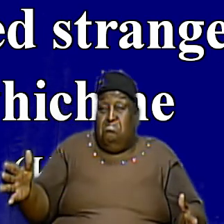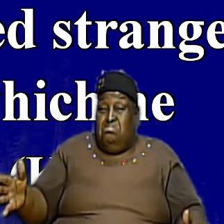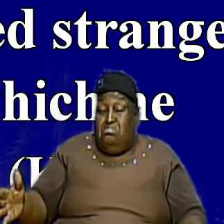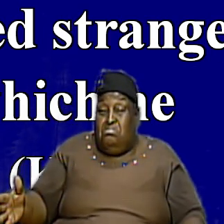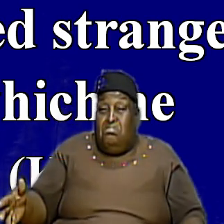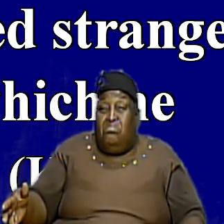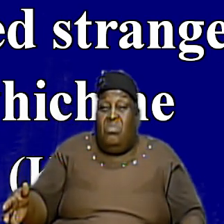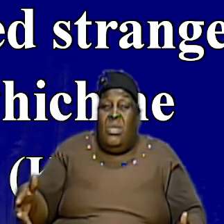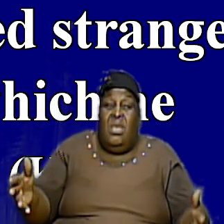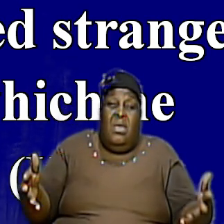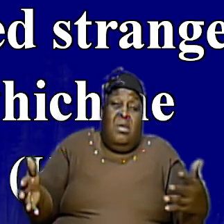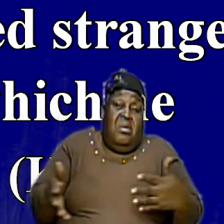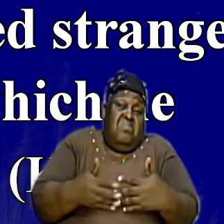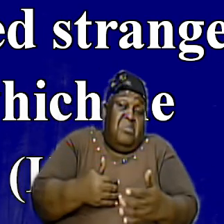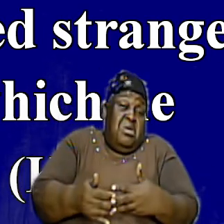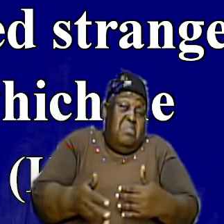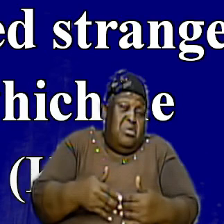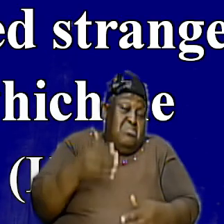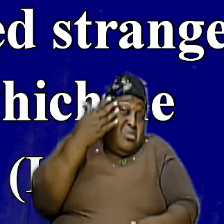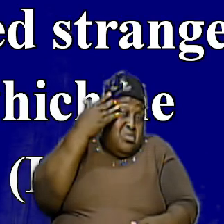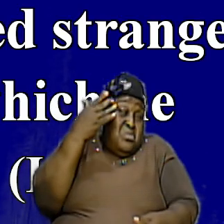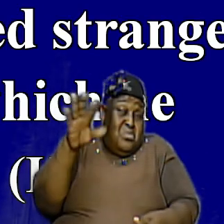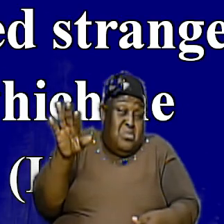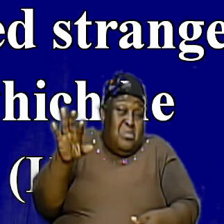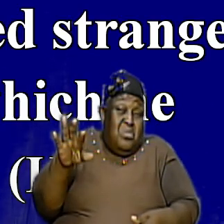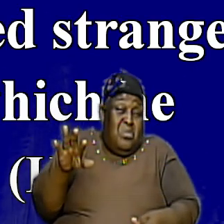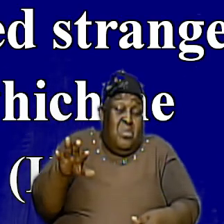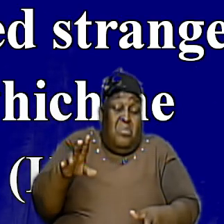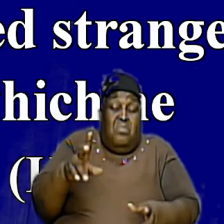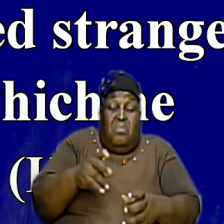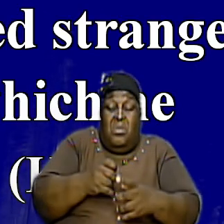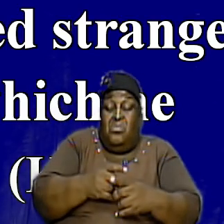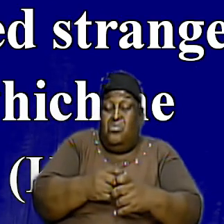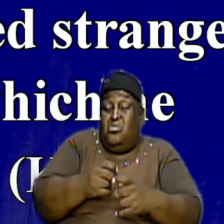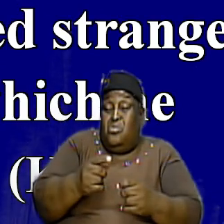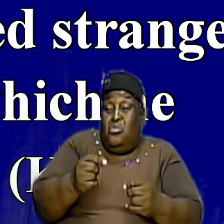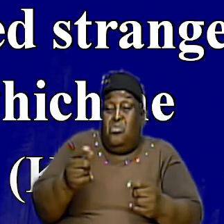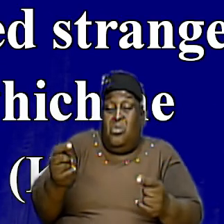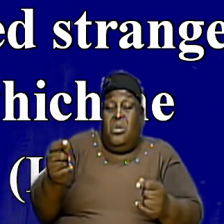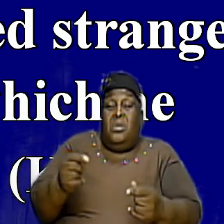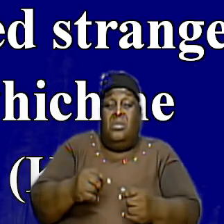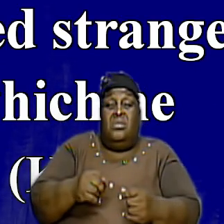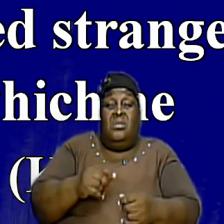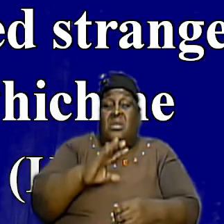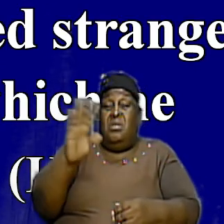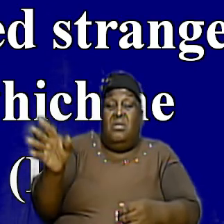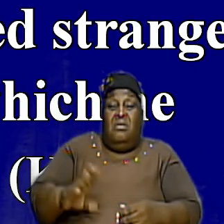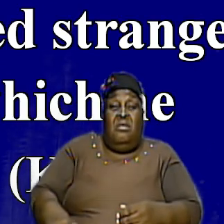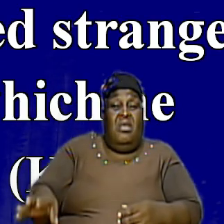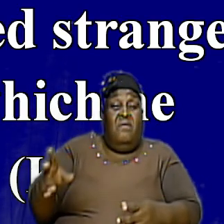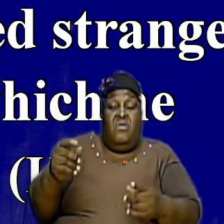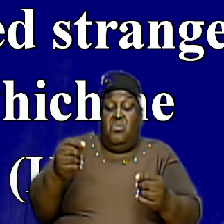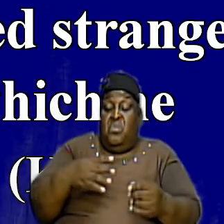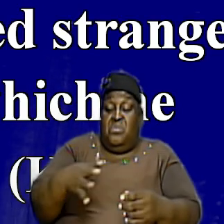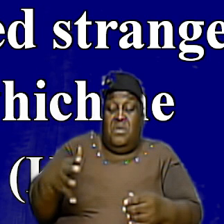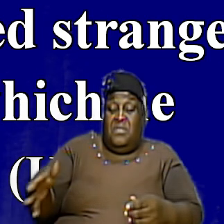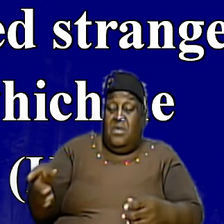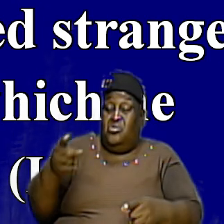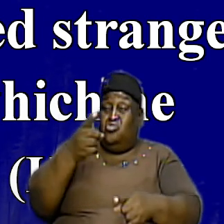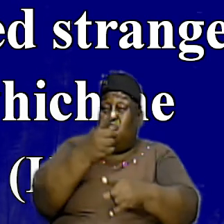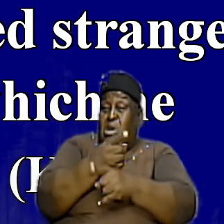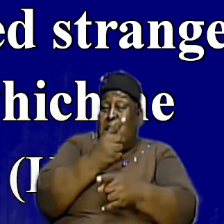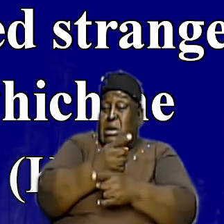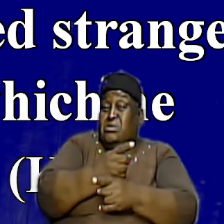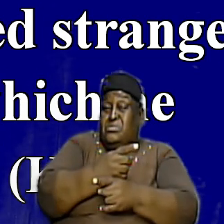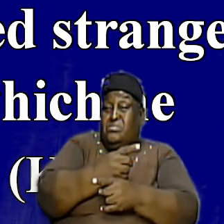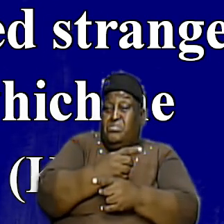what they probably should not even have been doing they ran out of time and they just didn't get the thing together properly they were not diligent